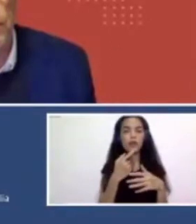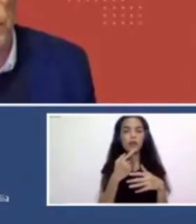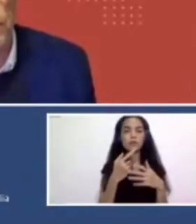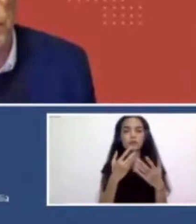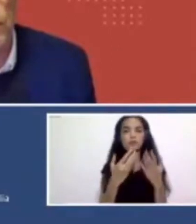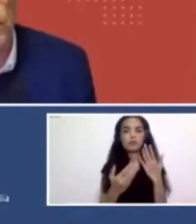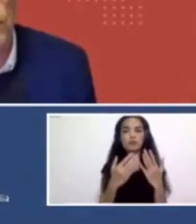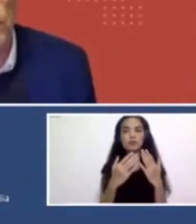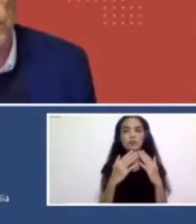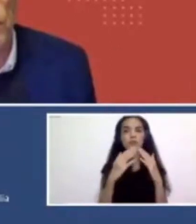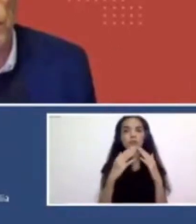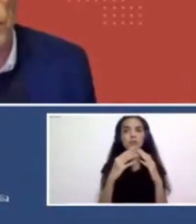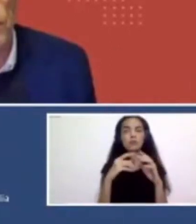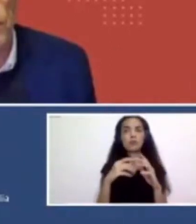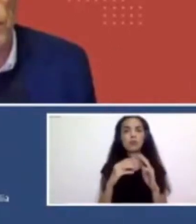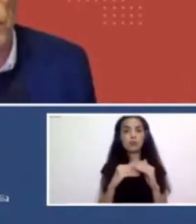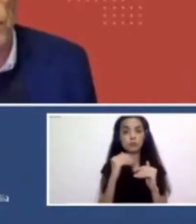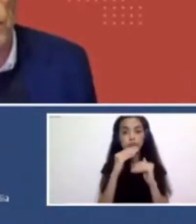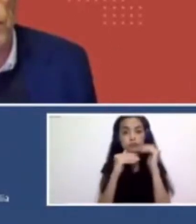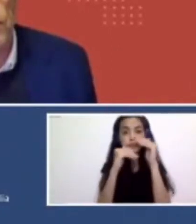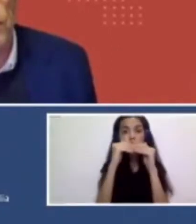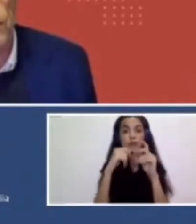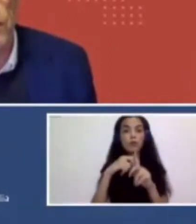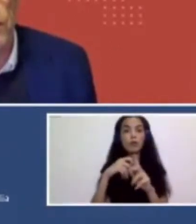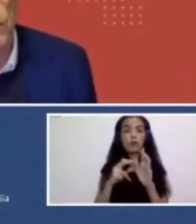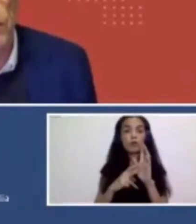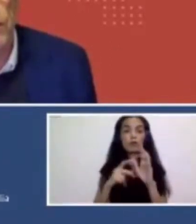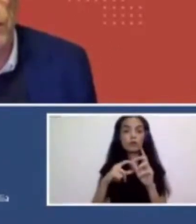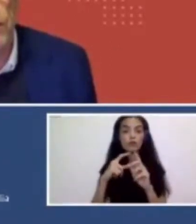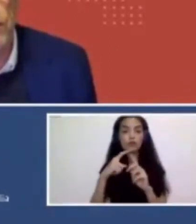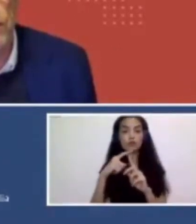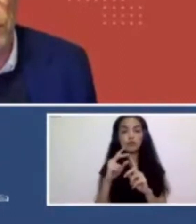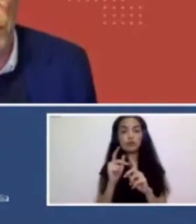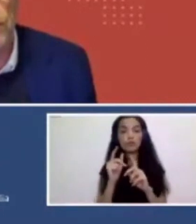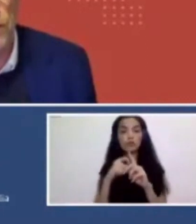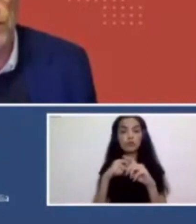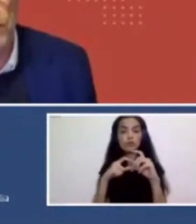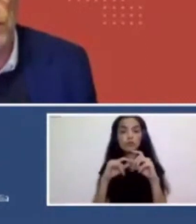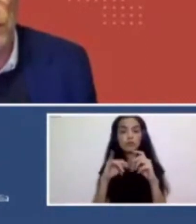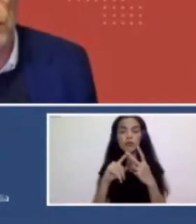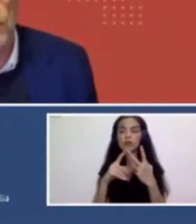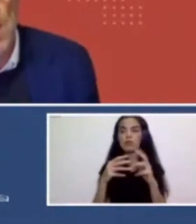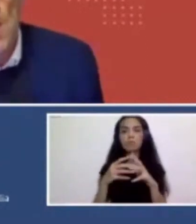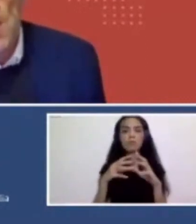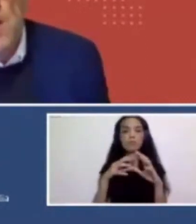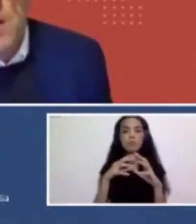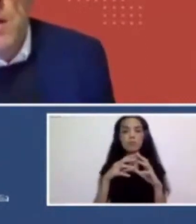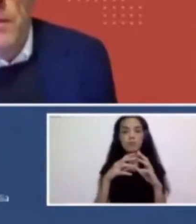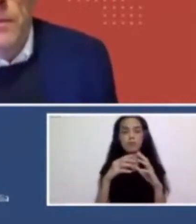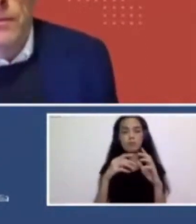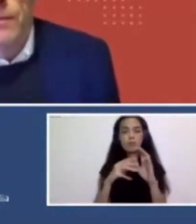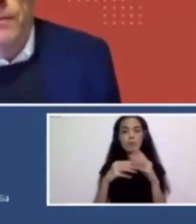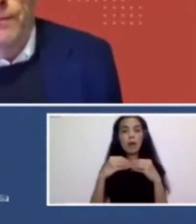and also it deals with the materiality, materiality of the works that has to be